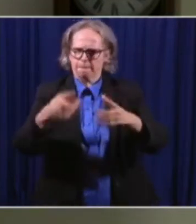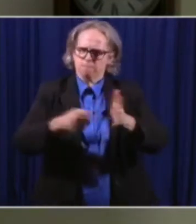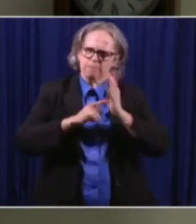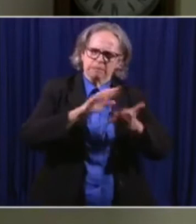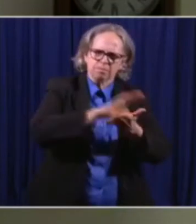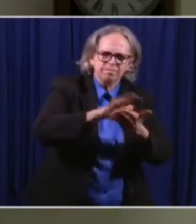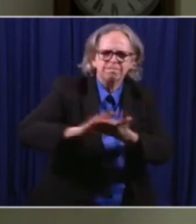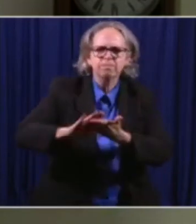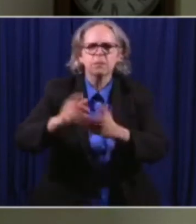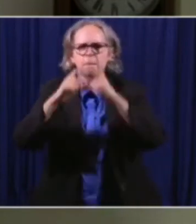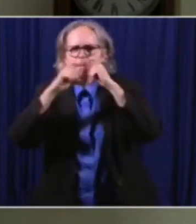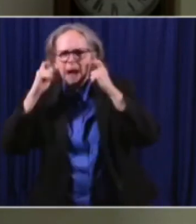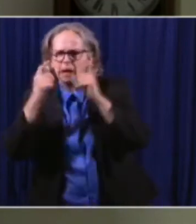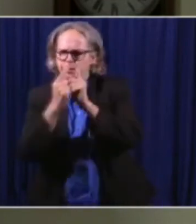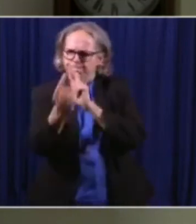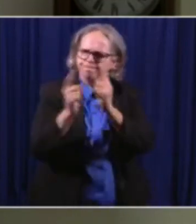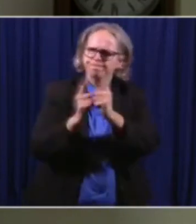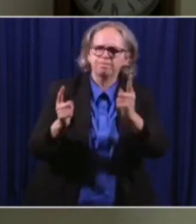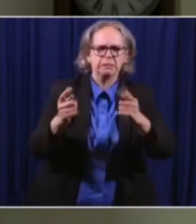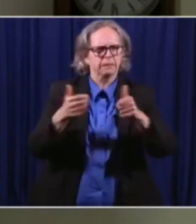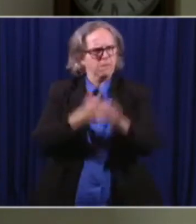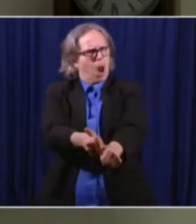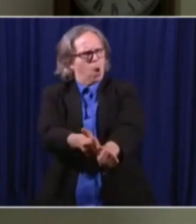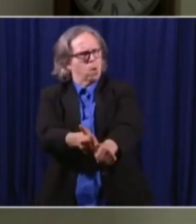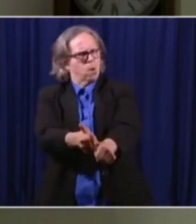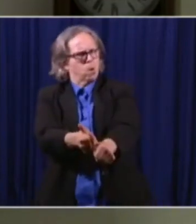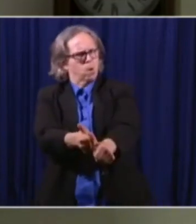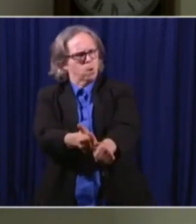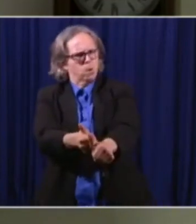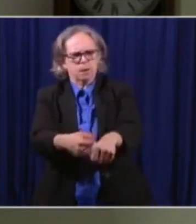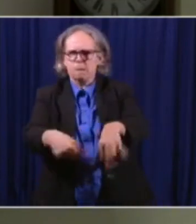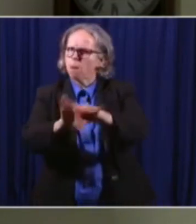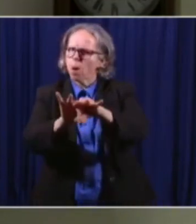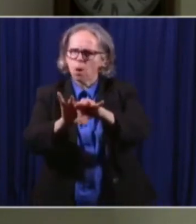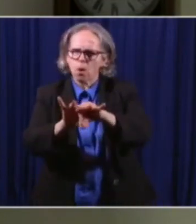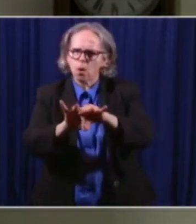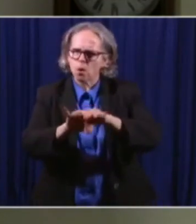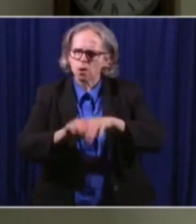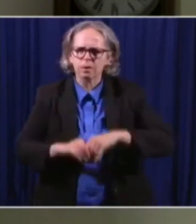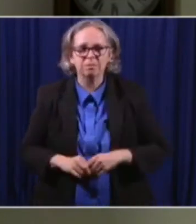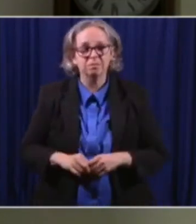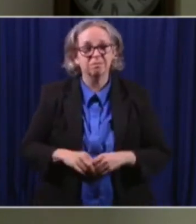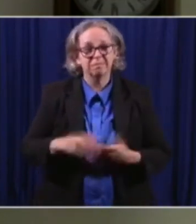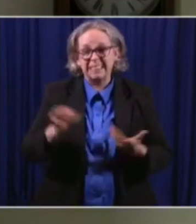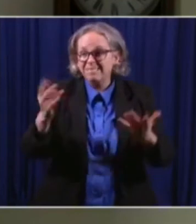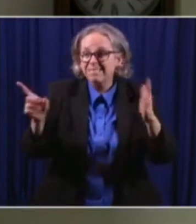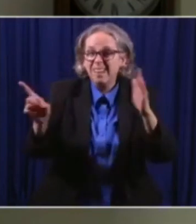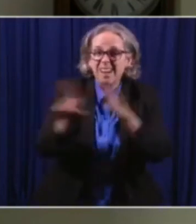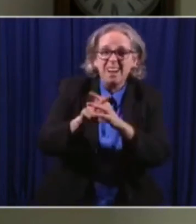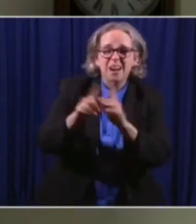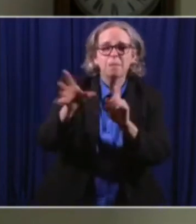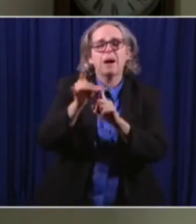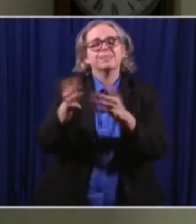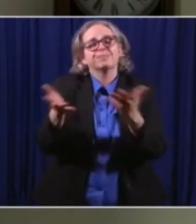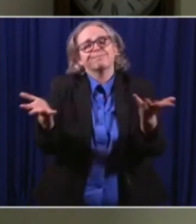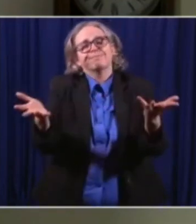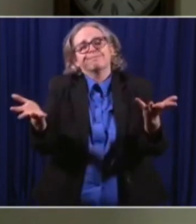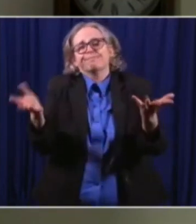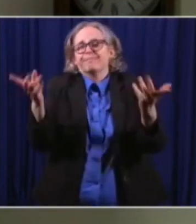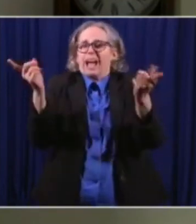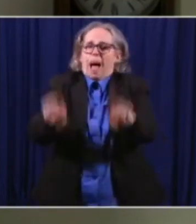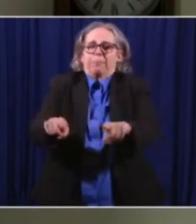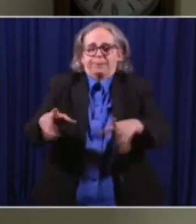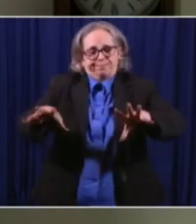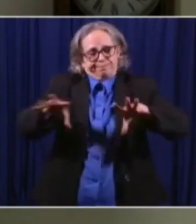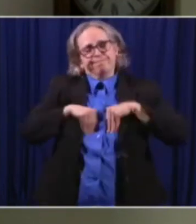you can do all those things and uh you can still have COVID in the school. And the real key uh we've known all along uh